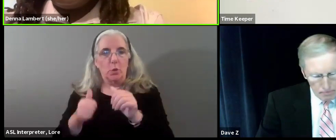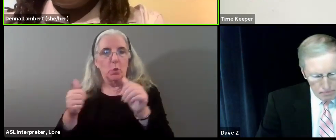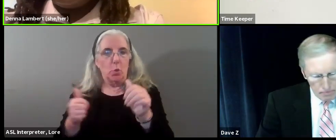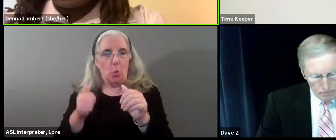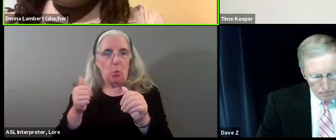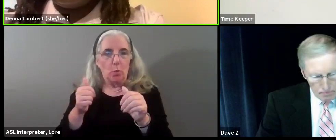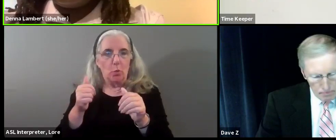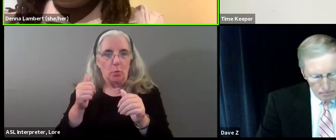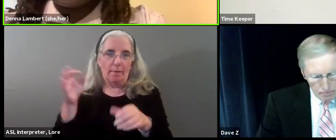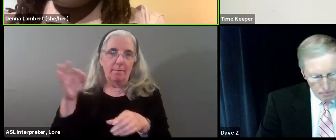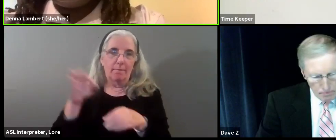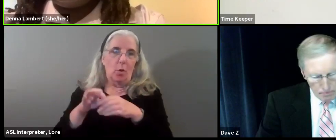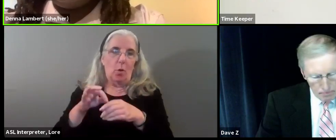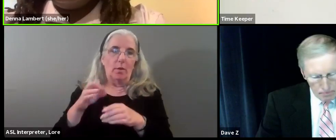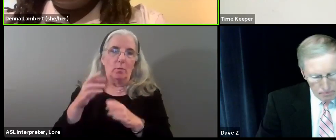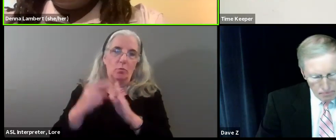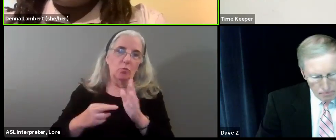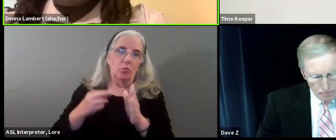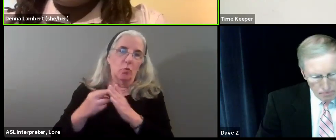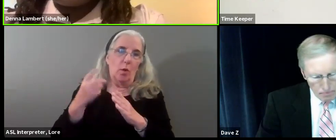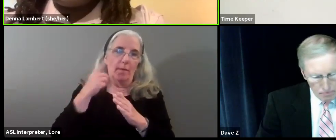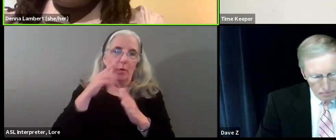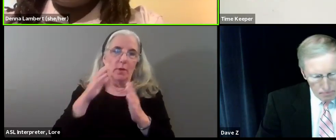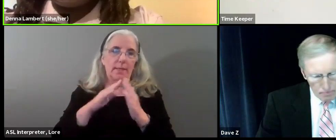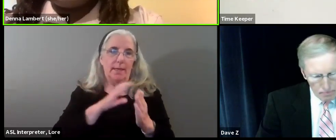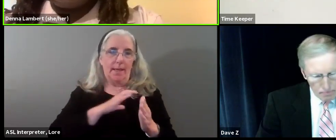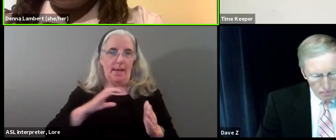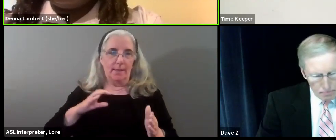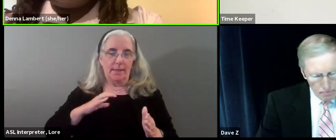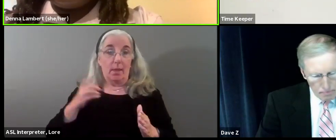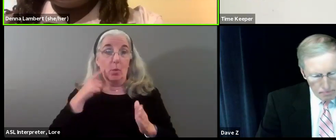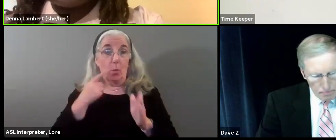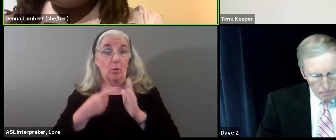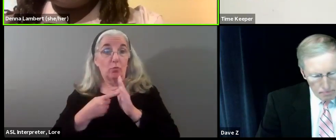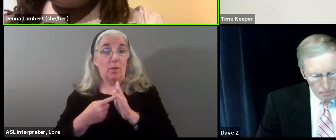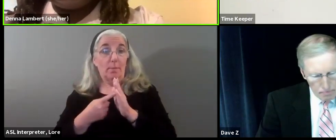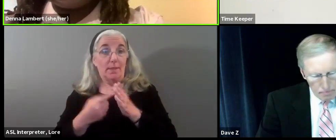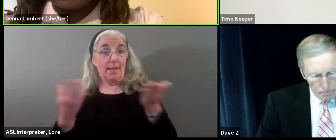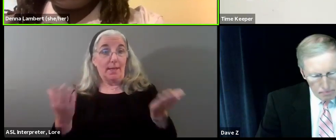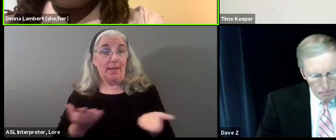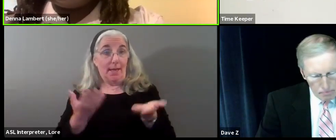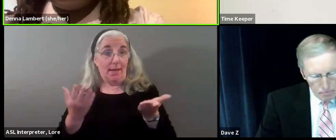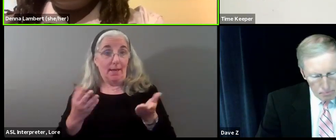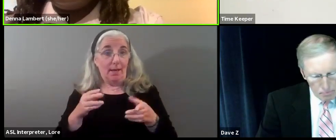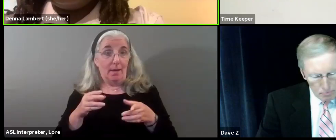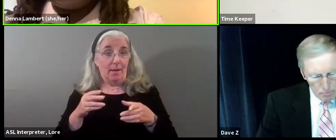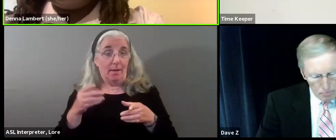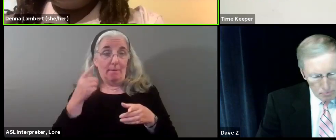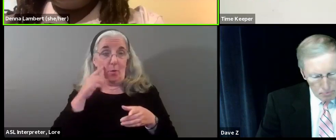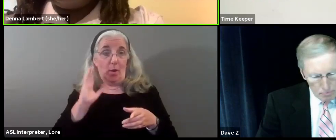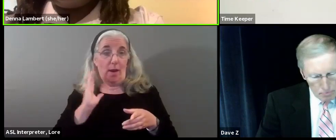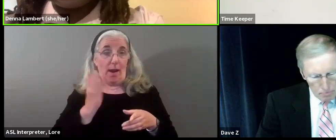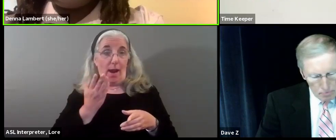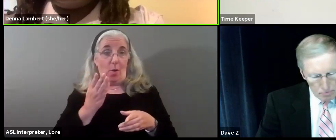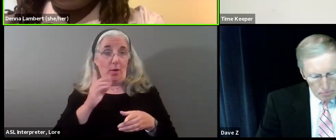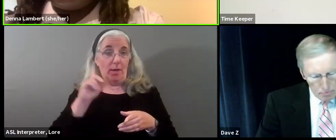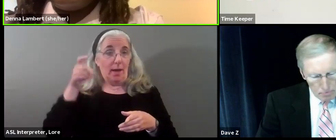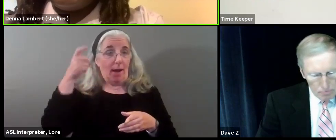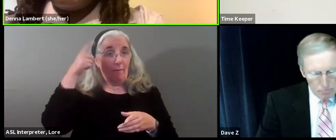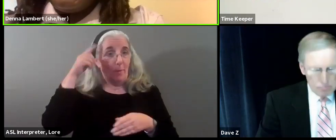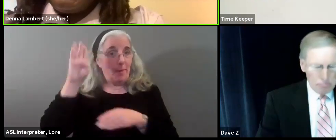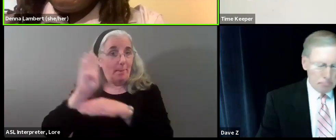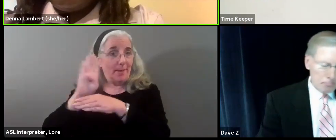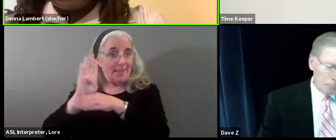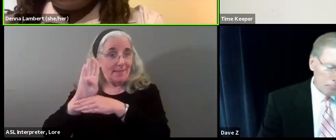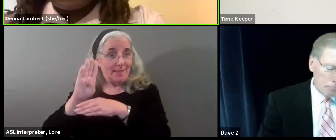and will be representing us. In the business of what we do in